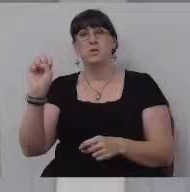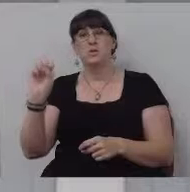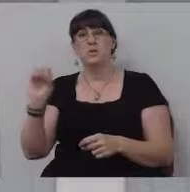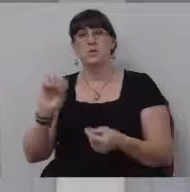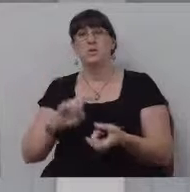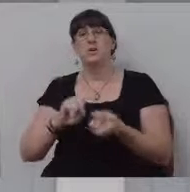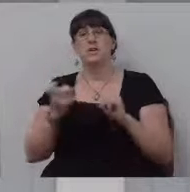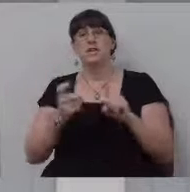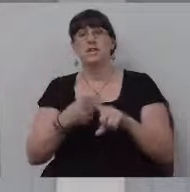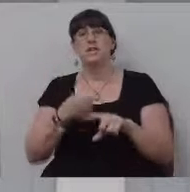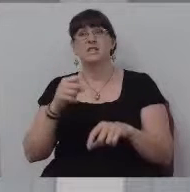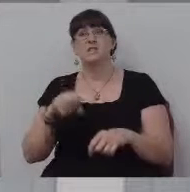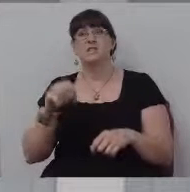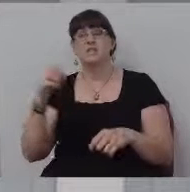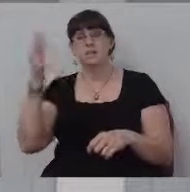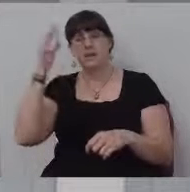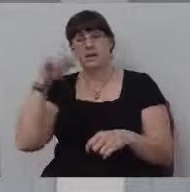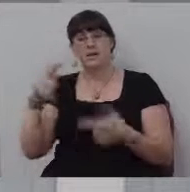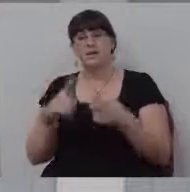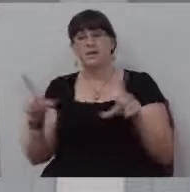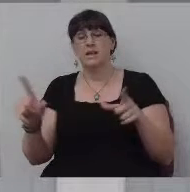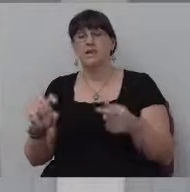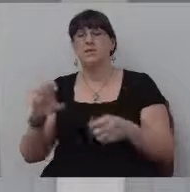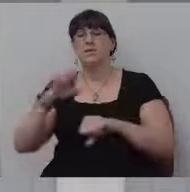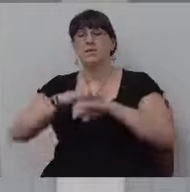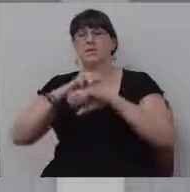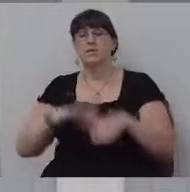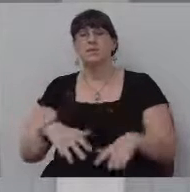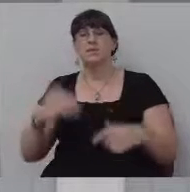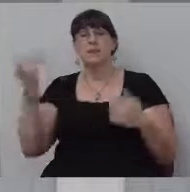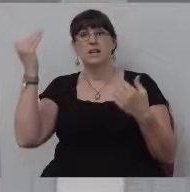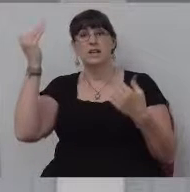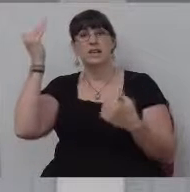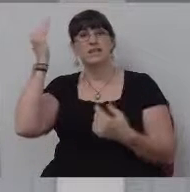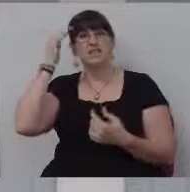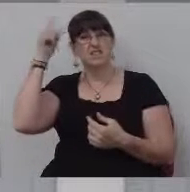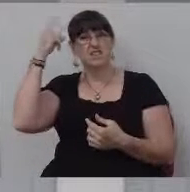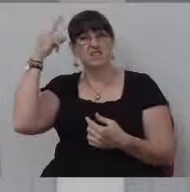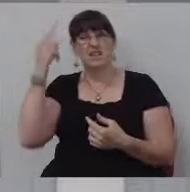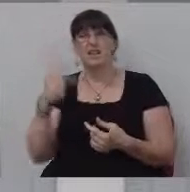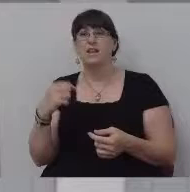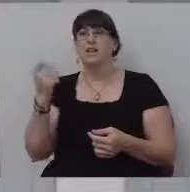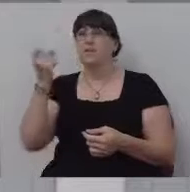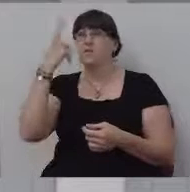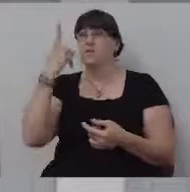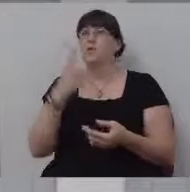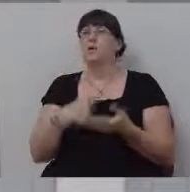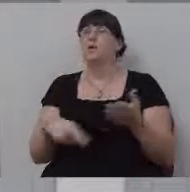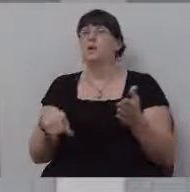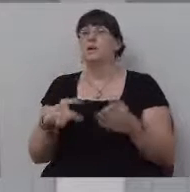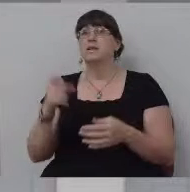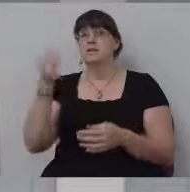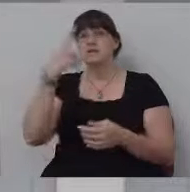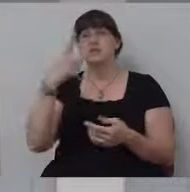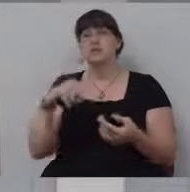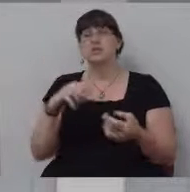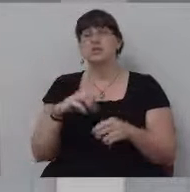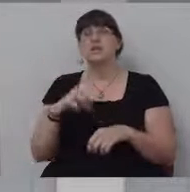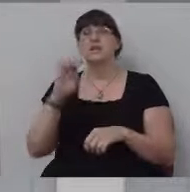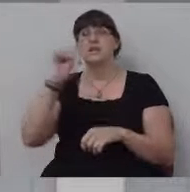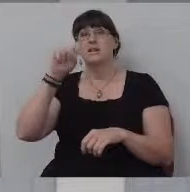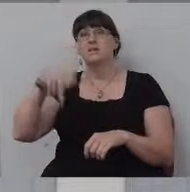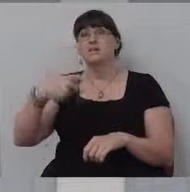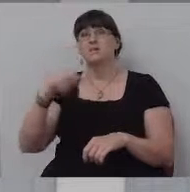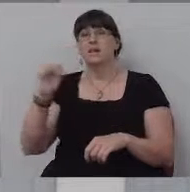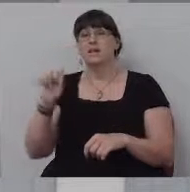English into Spanish or Spanish into English, he has to, in his head, figure out how to make what makes sense in Spanish make sense